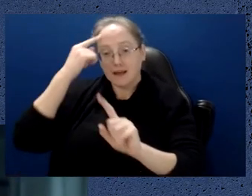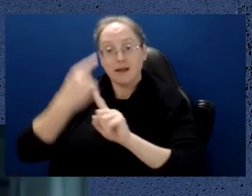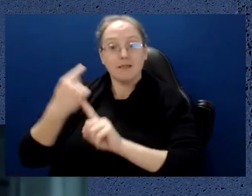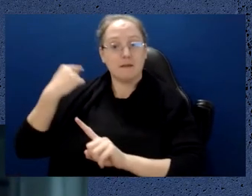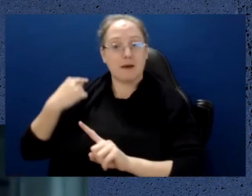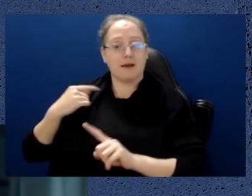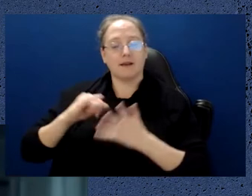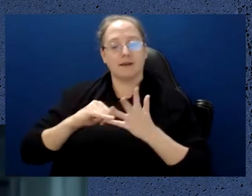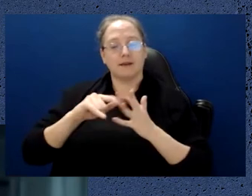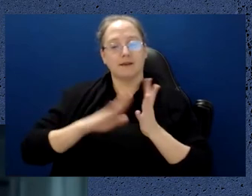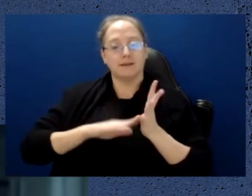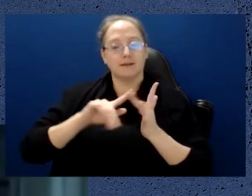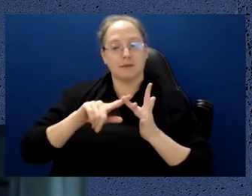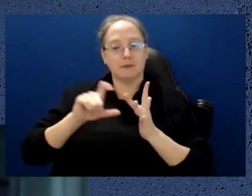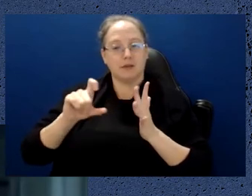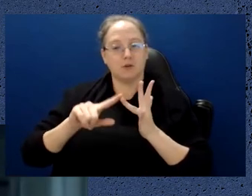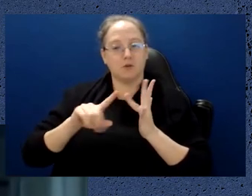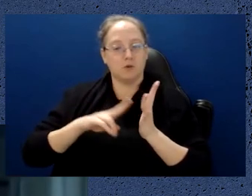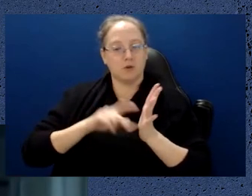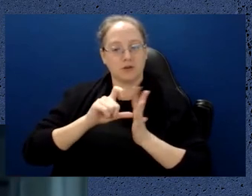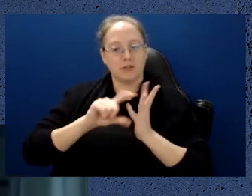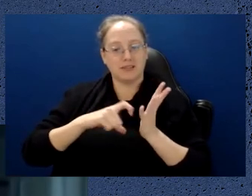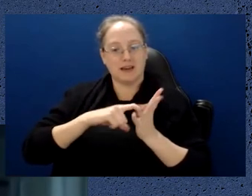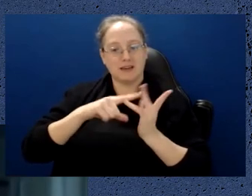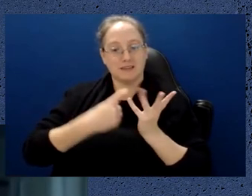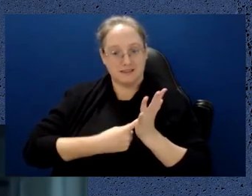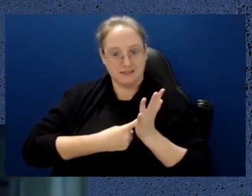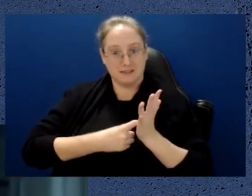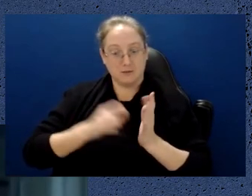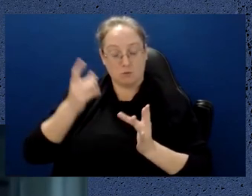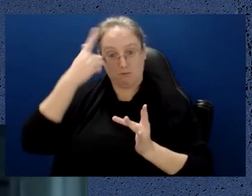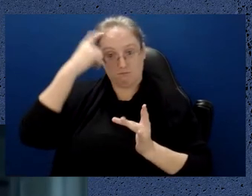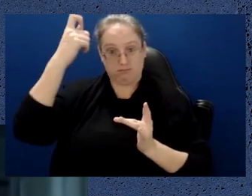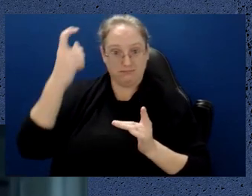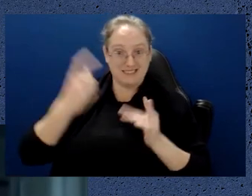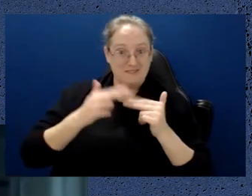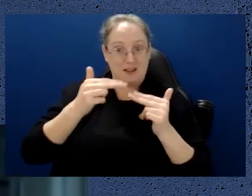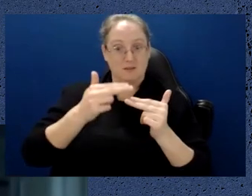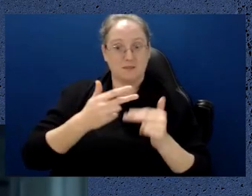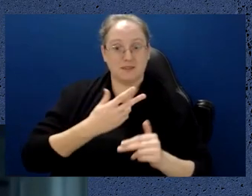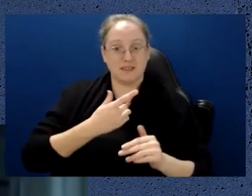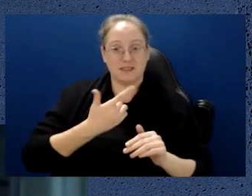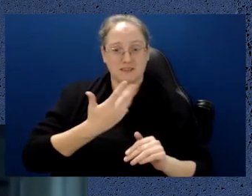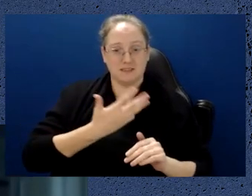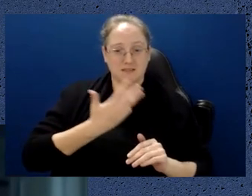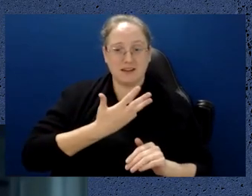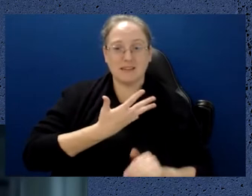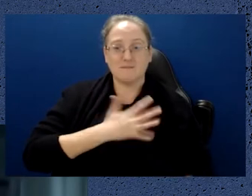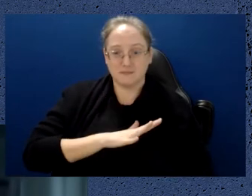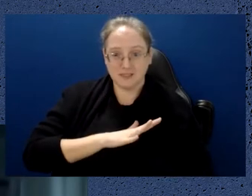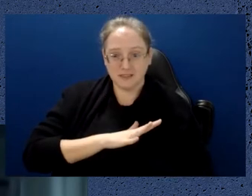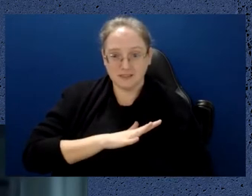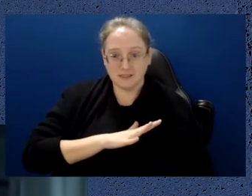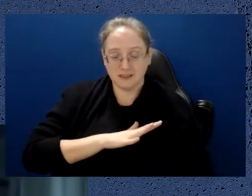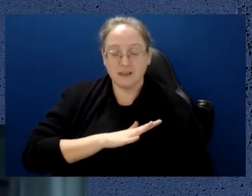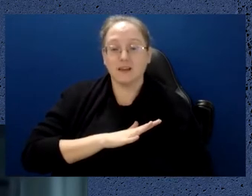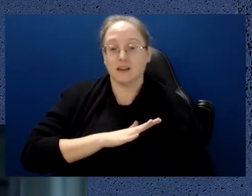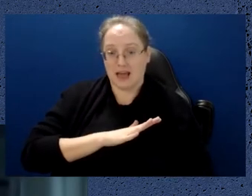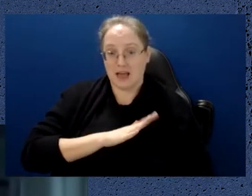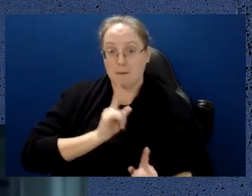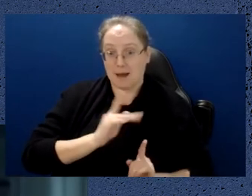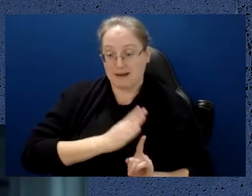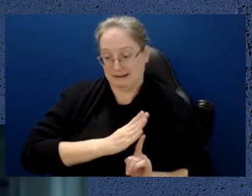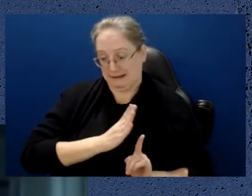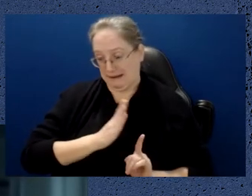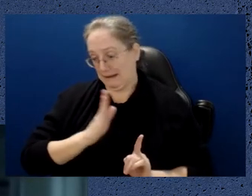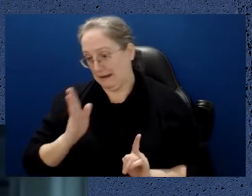1950s. It took 25, 30 years before we saw personal